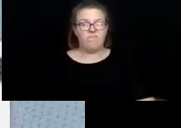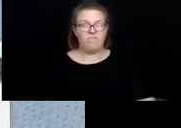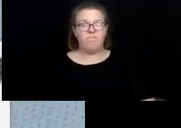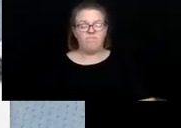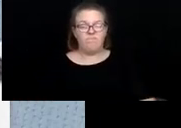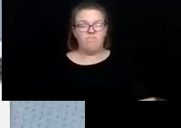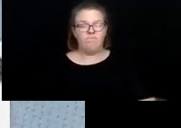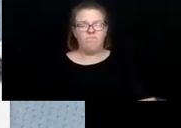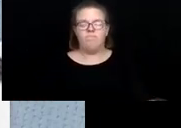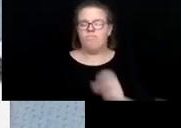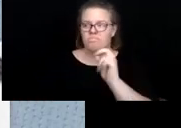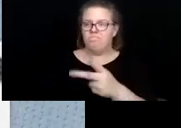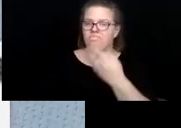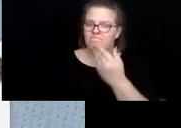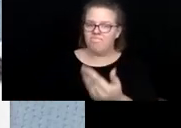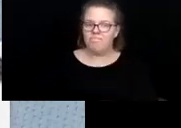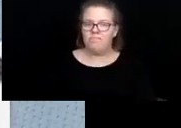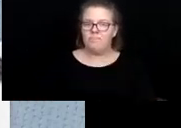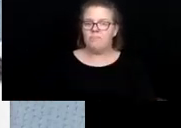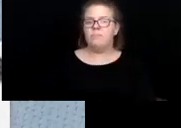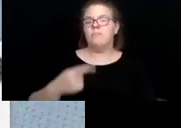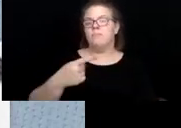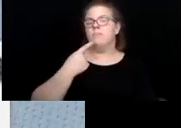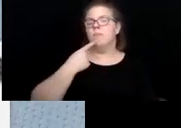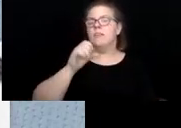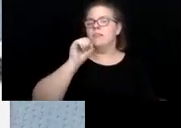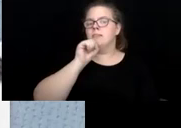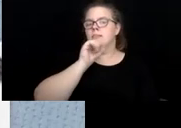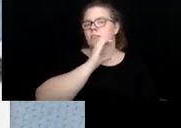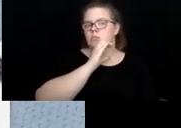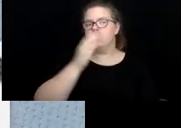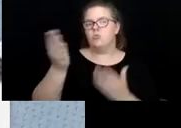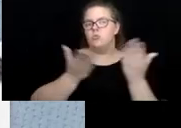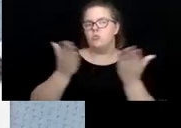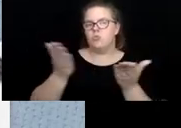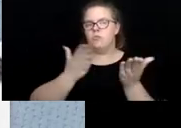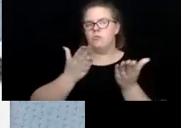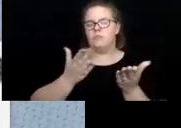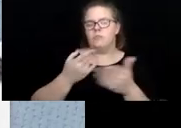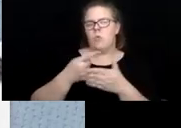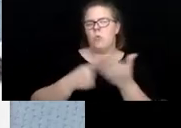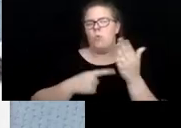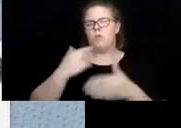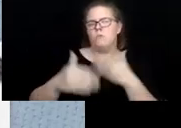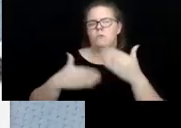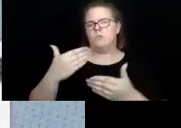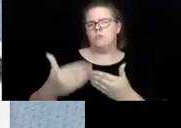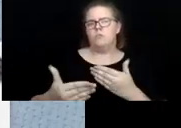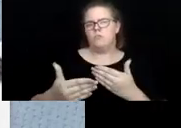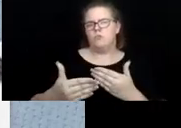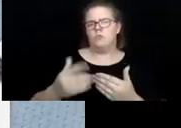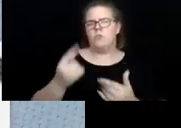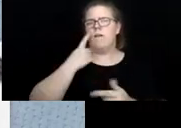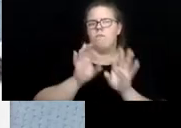Okay. Thank you. This one says senior services. What is the procedure for a